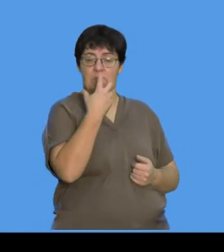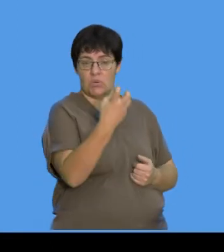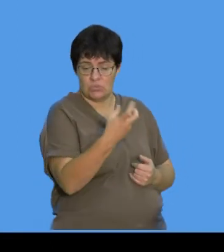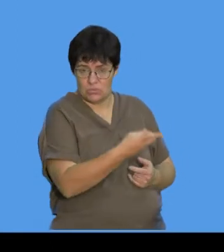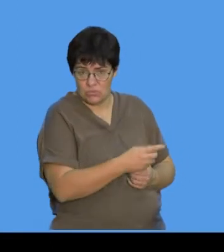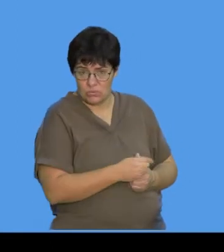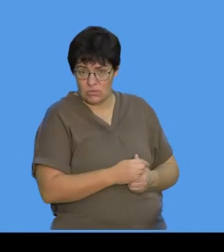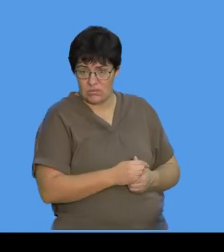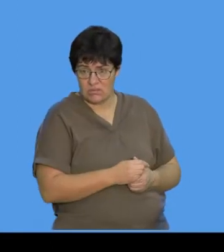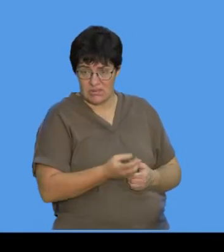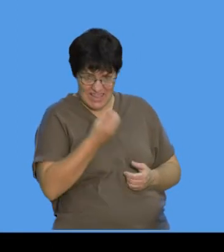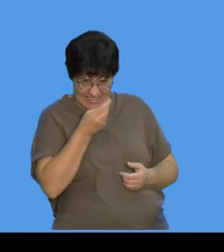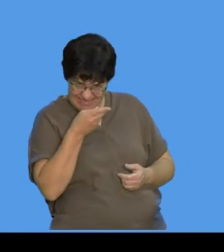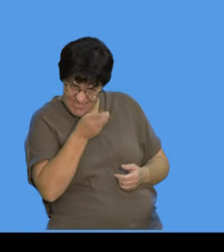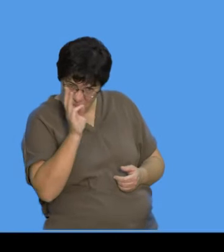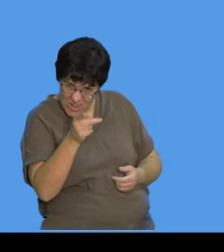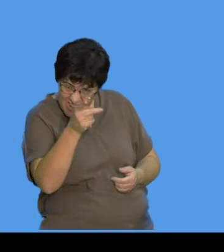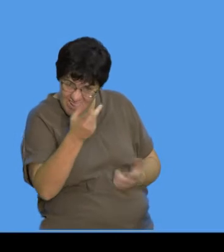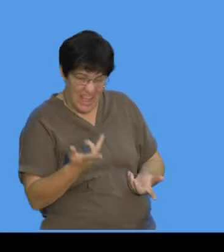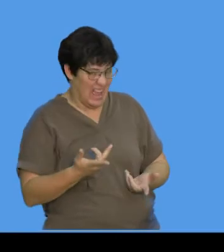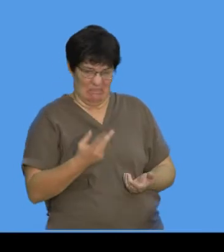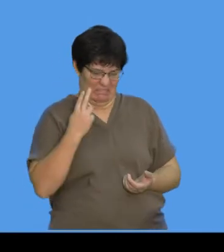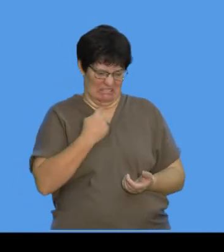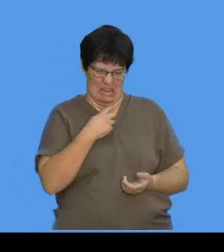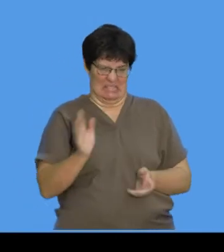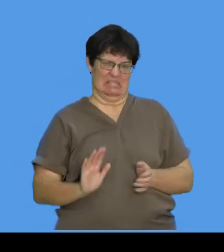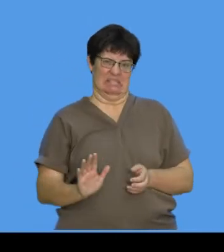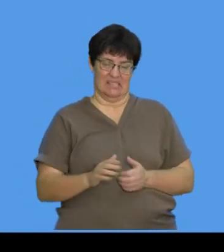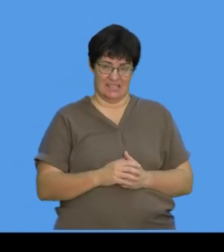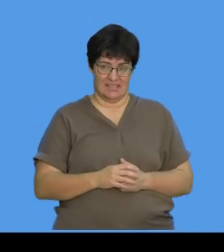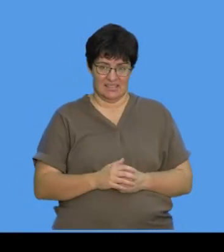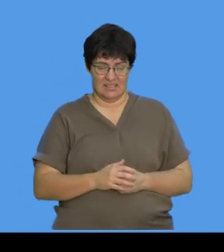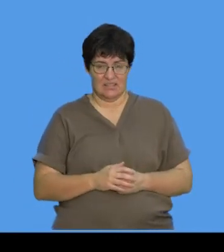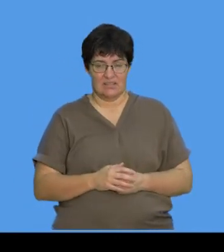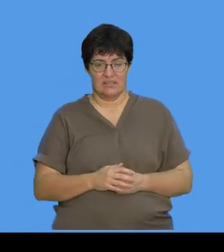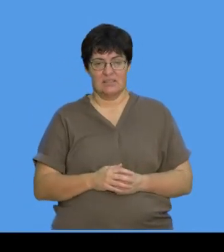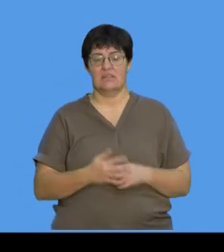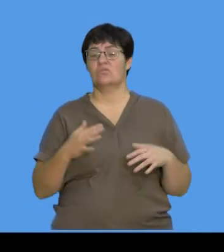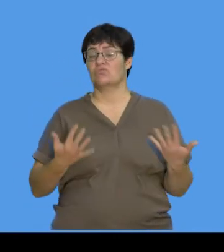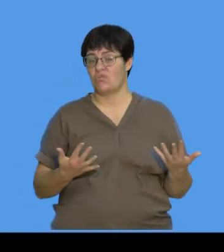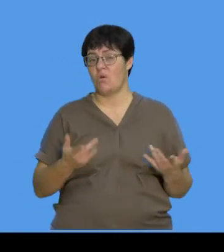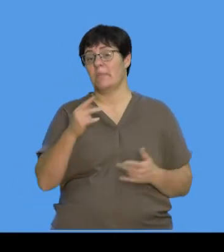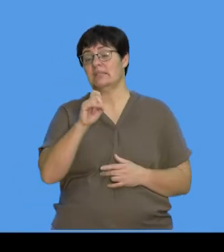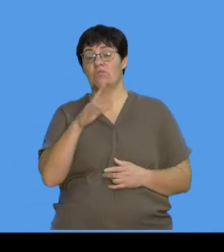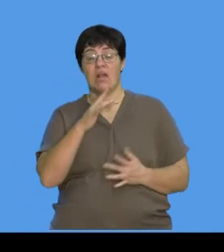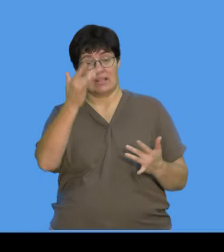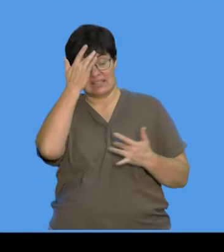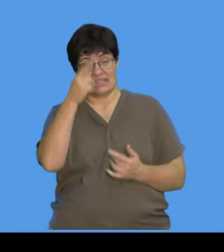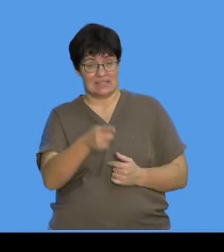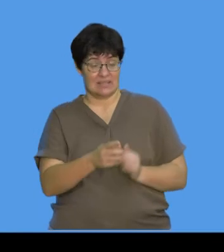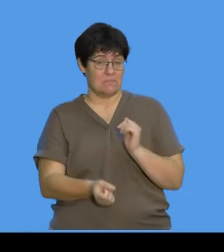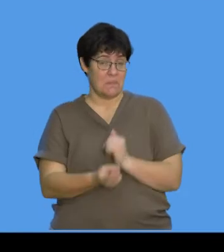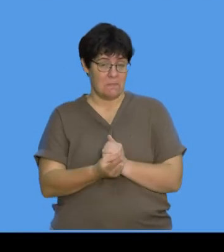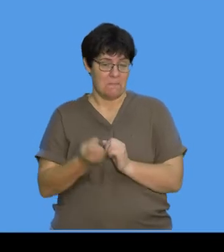here's tomatoes, I don't know about you, but I don't think that looks like a really nice tomato to eat. So, if a